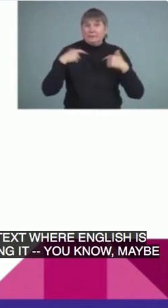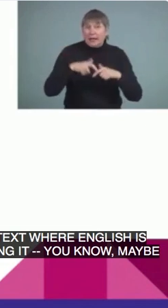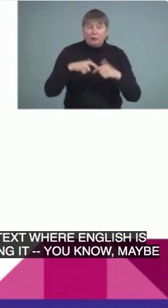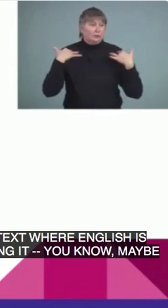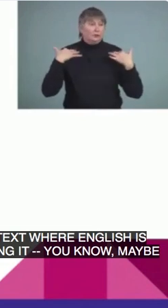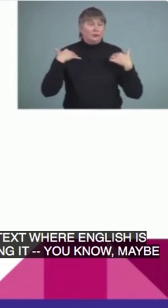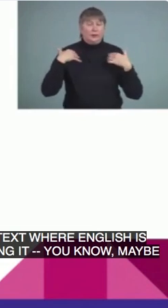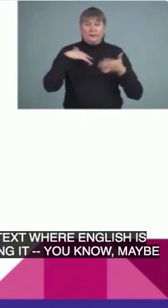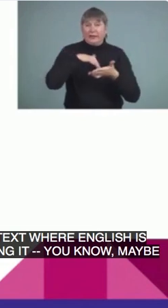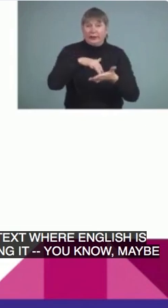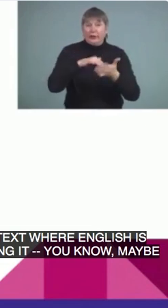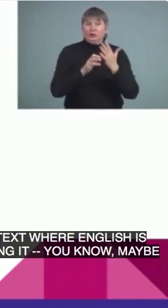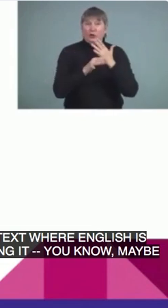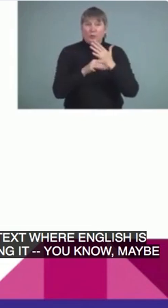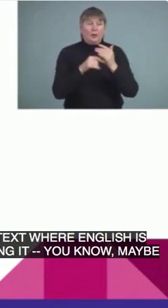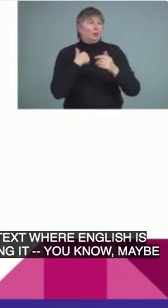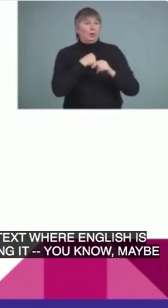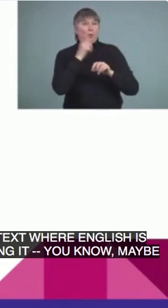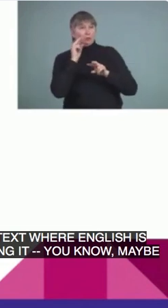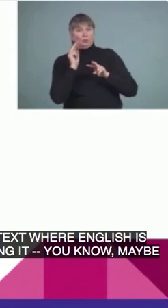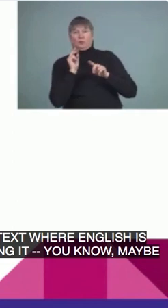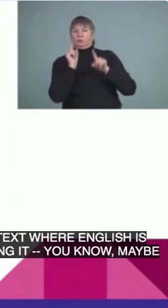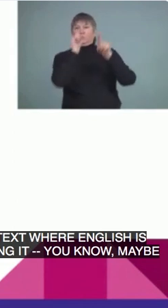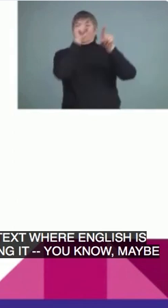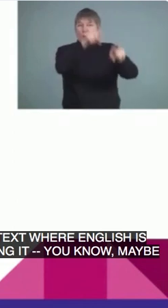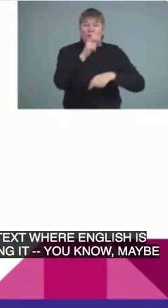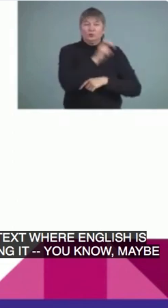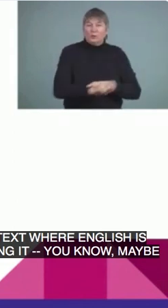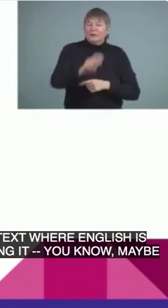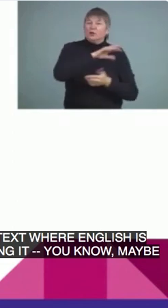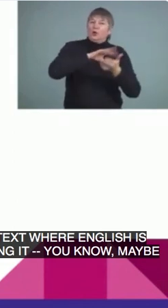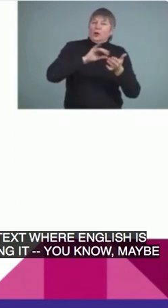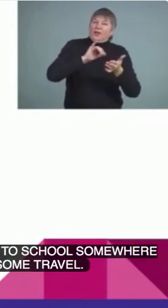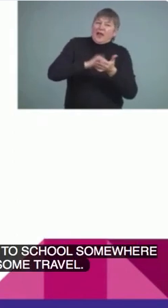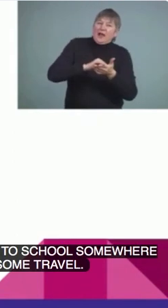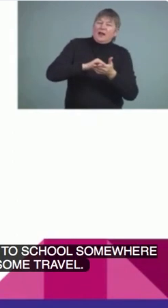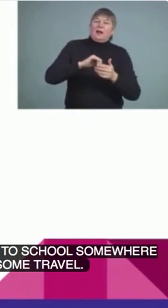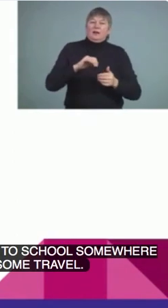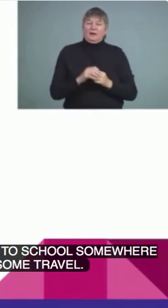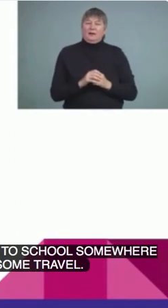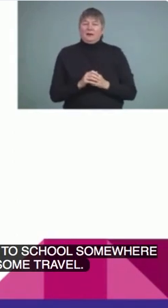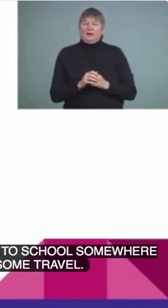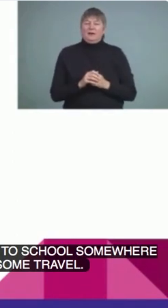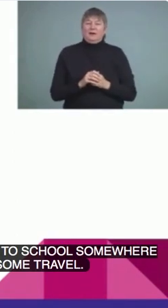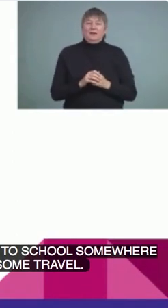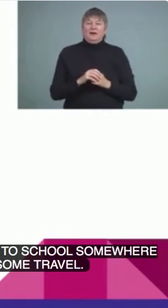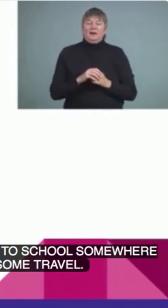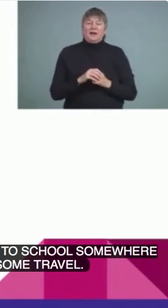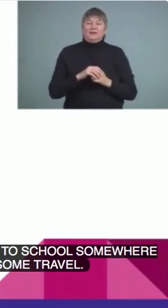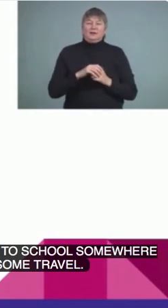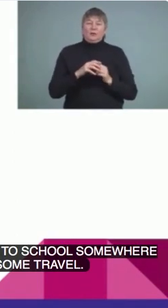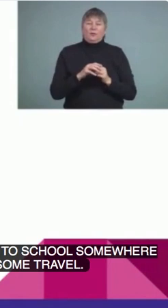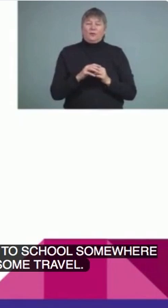school somewhere else or we want to connect with family or do some travel. I see as an intercultural